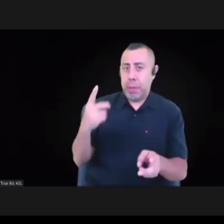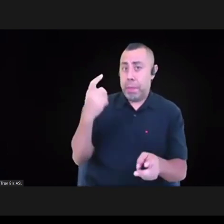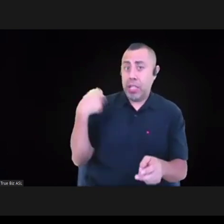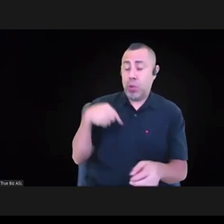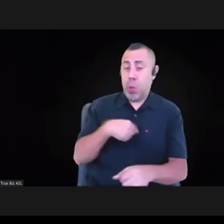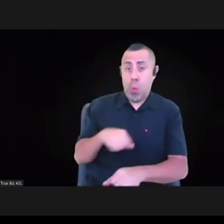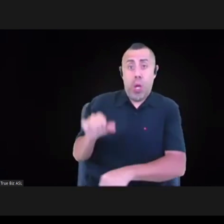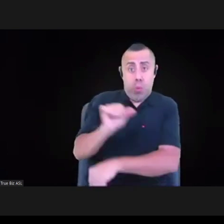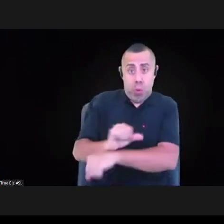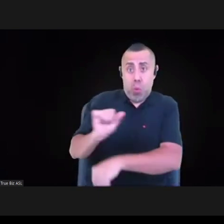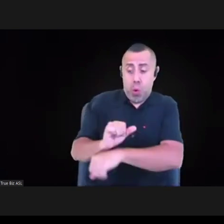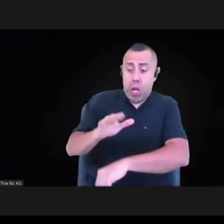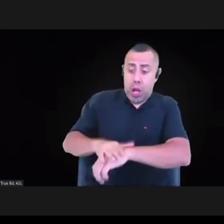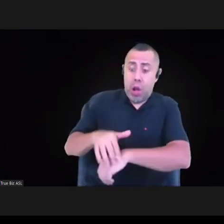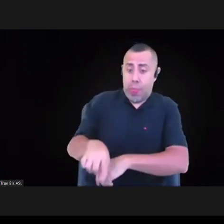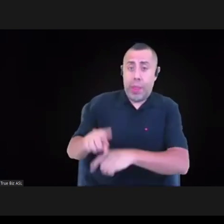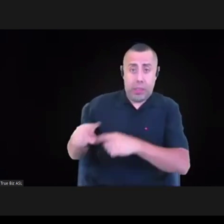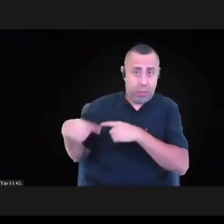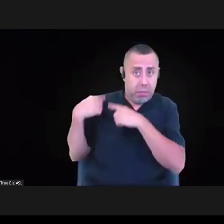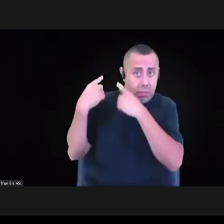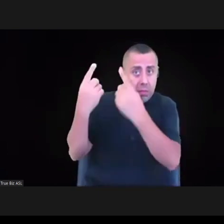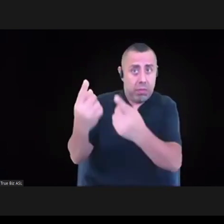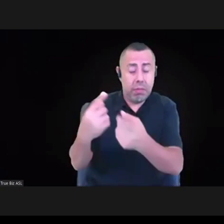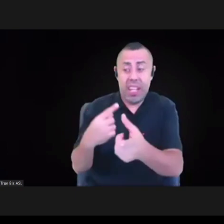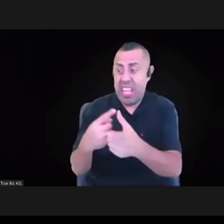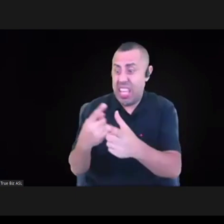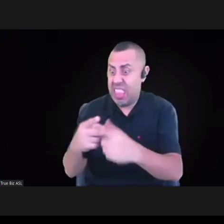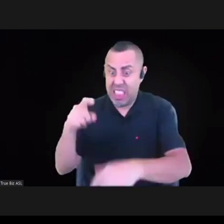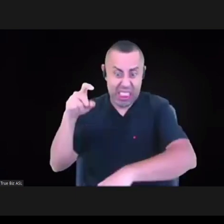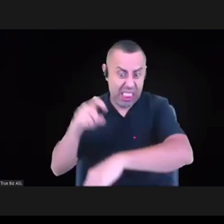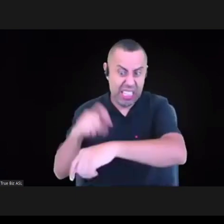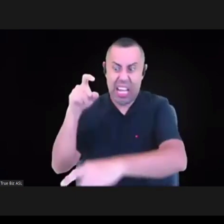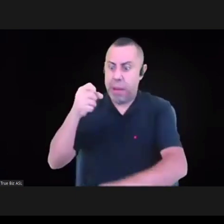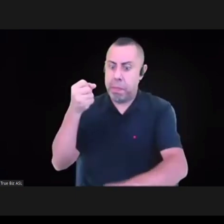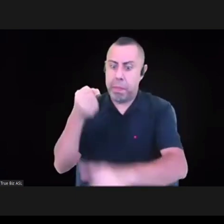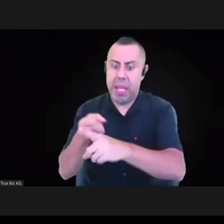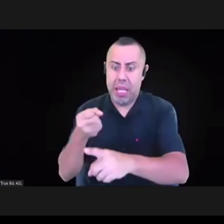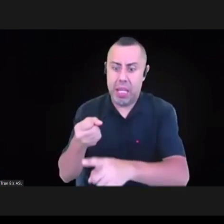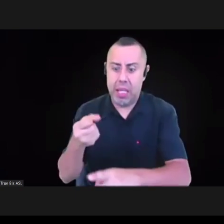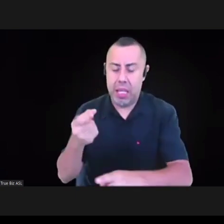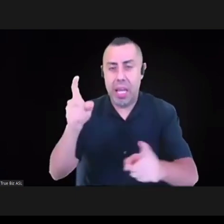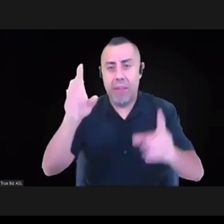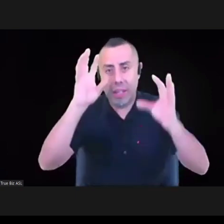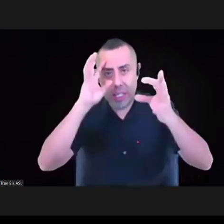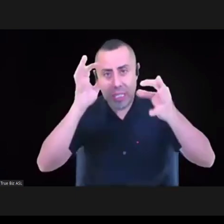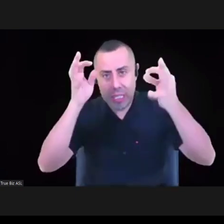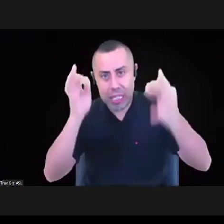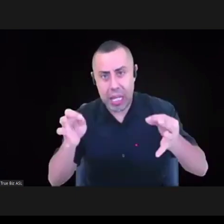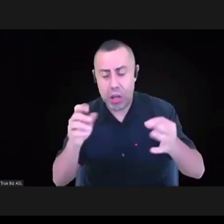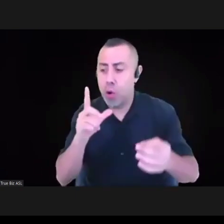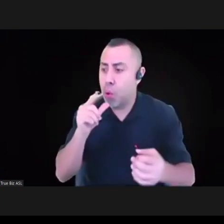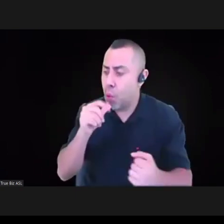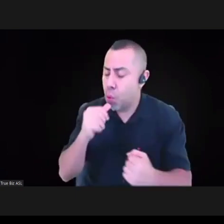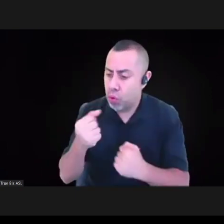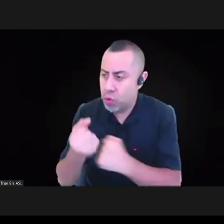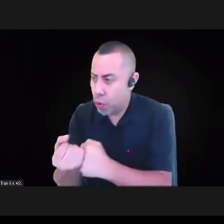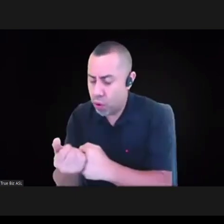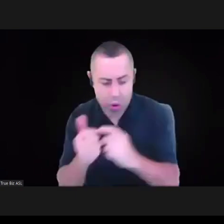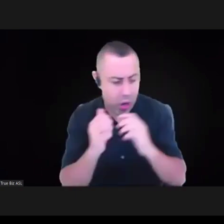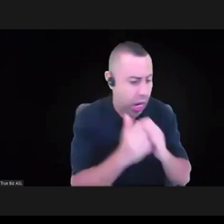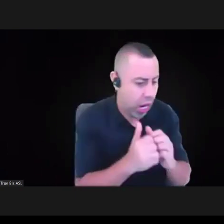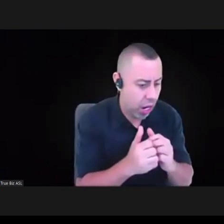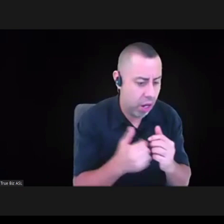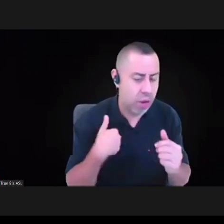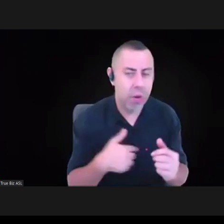really think about how are we going to, who are we going to support and how are we going to support them? We were able to use our equity